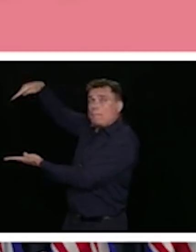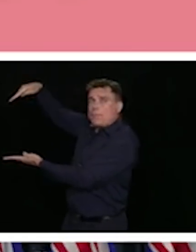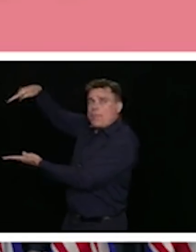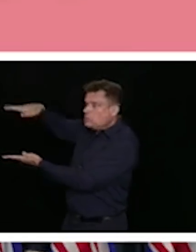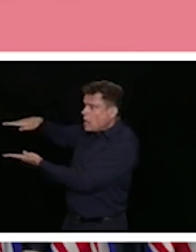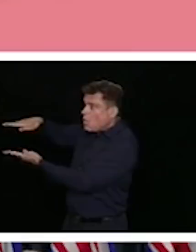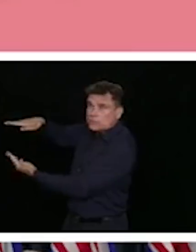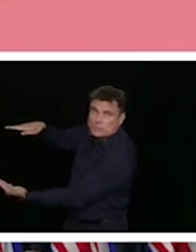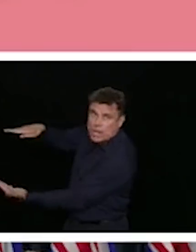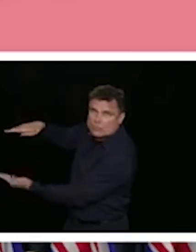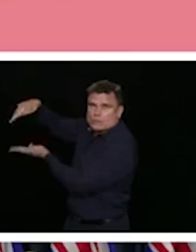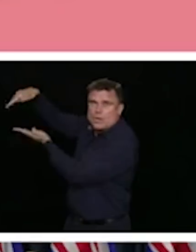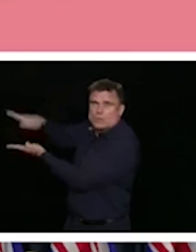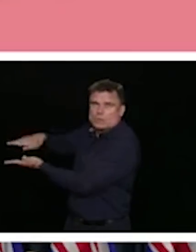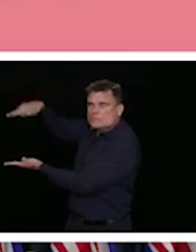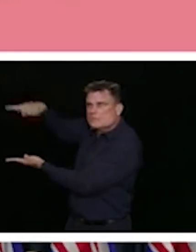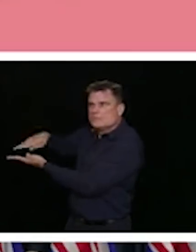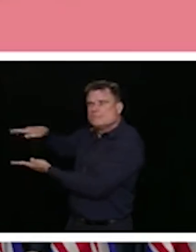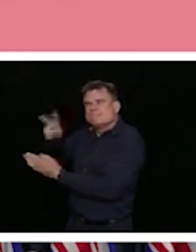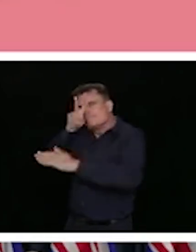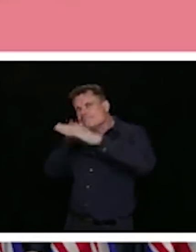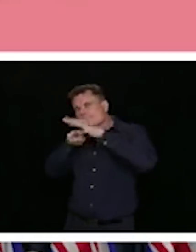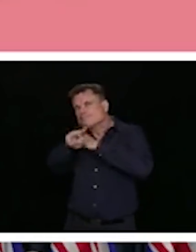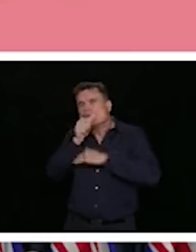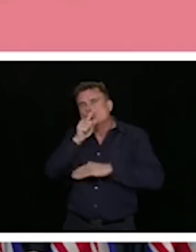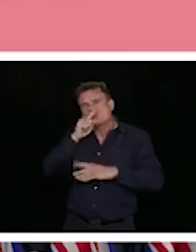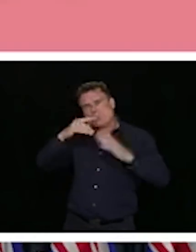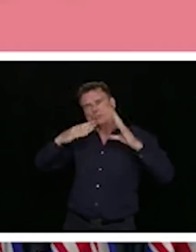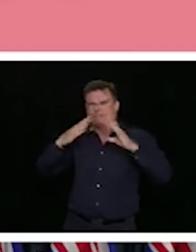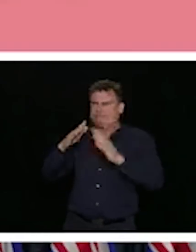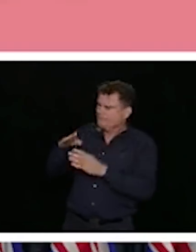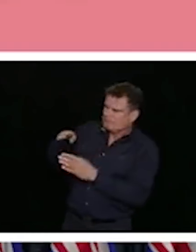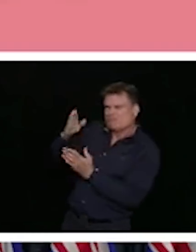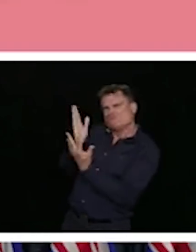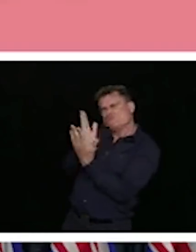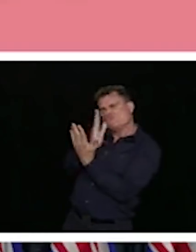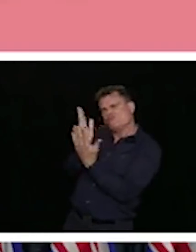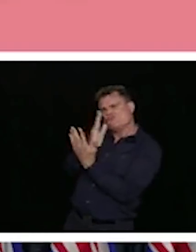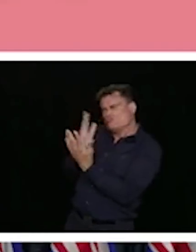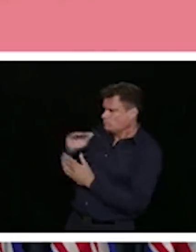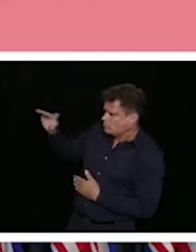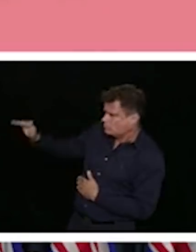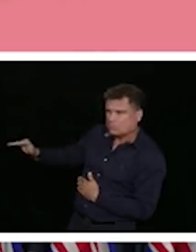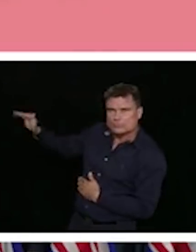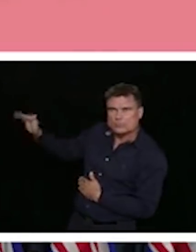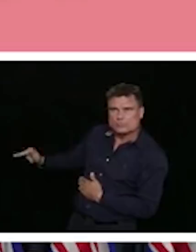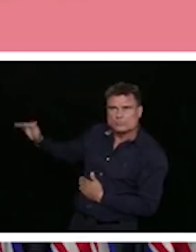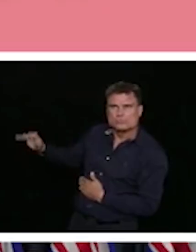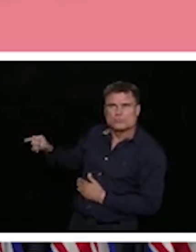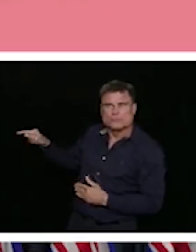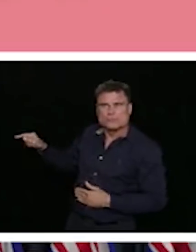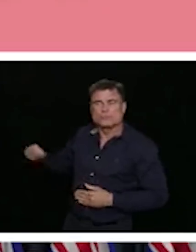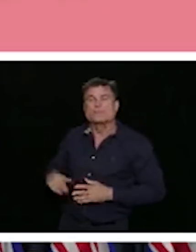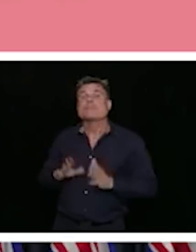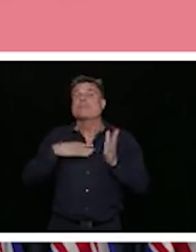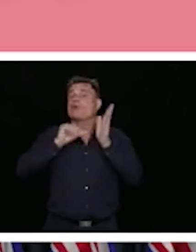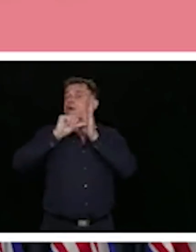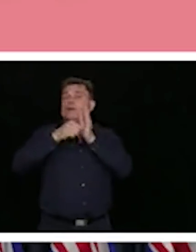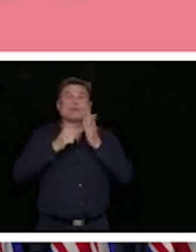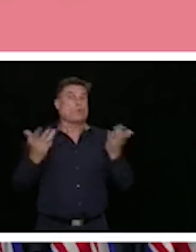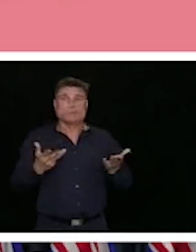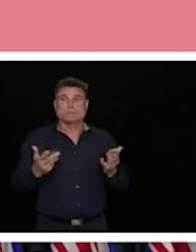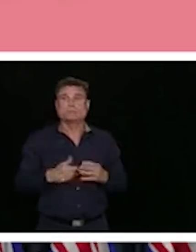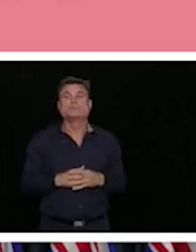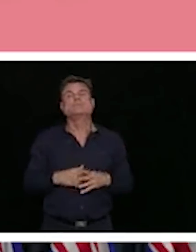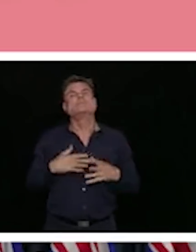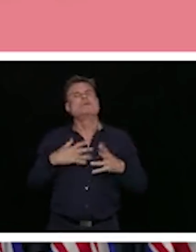look at things called our reproductive number, so how many people we transmit this virus to if we're infected, and we can